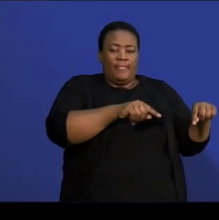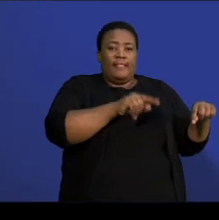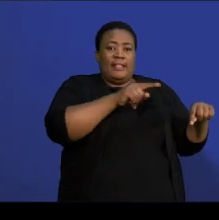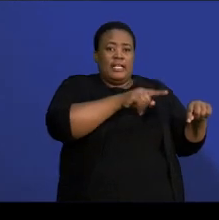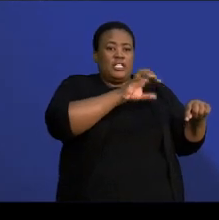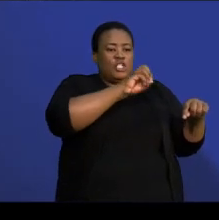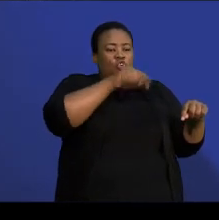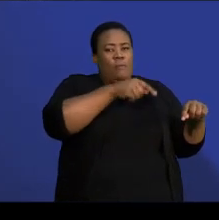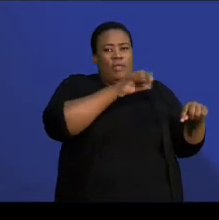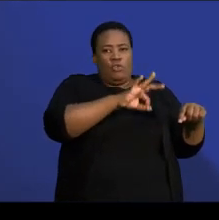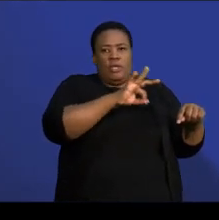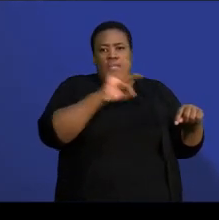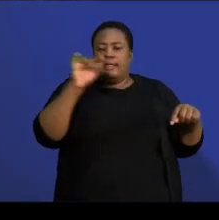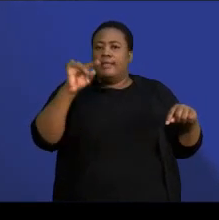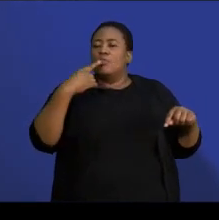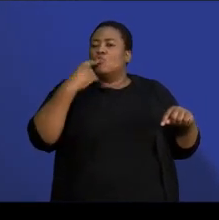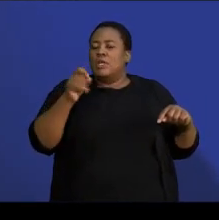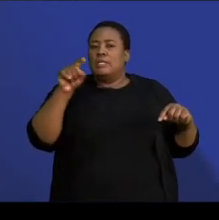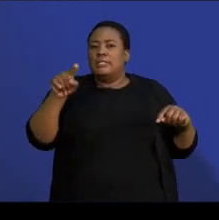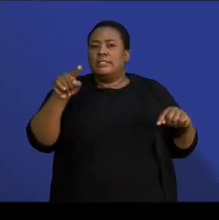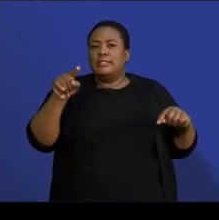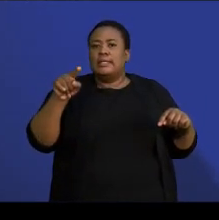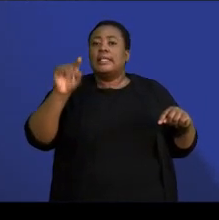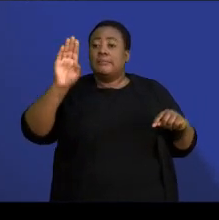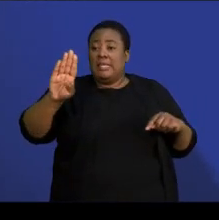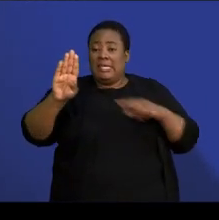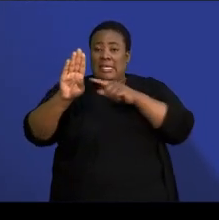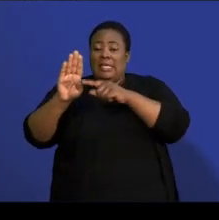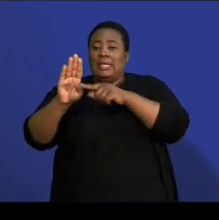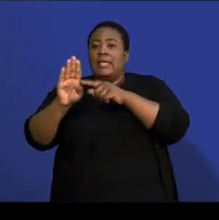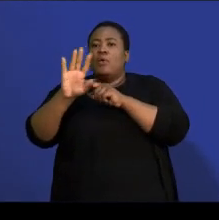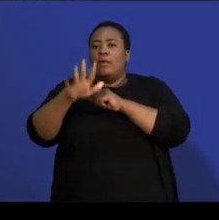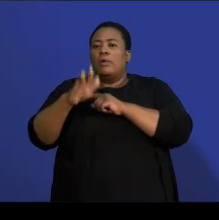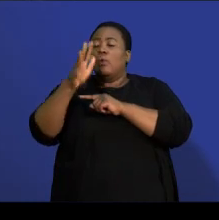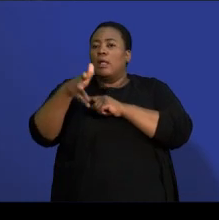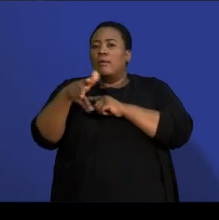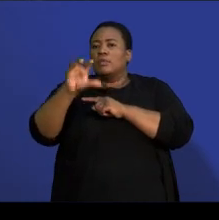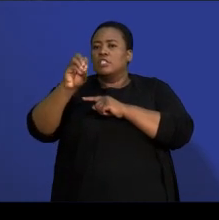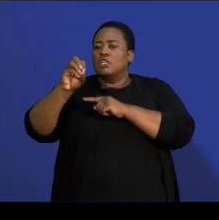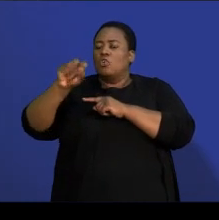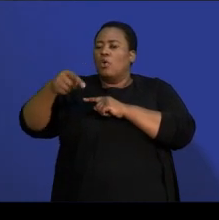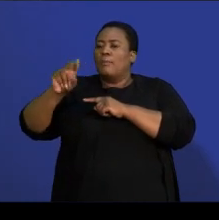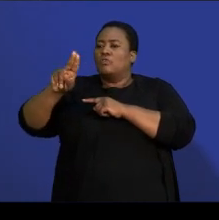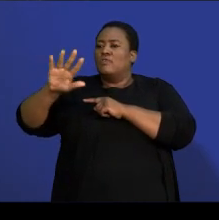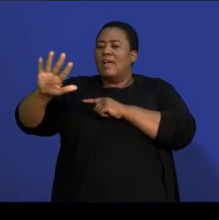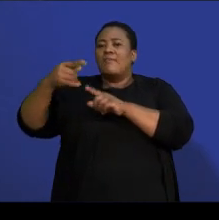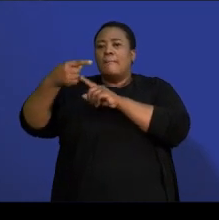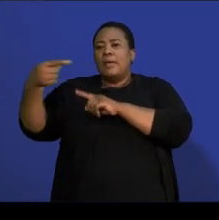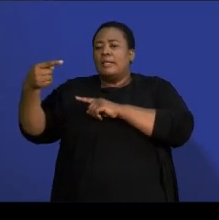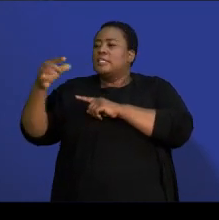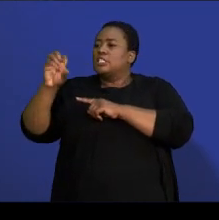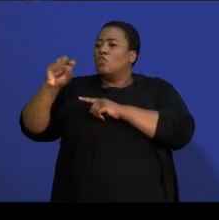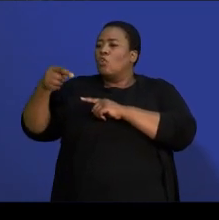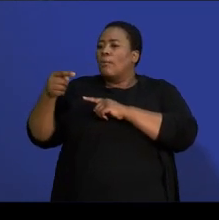red here, which is the probability of B, it will be 0,25 minus 0,1, which will actually be